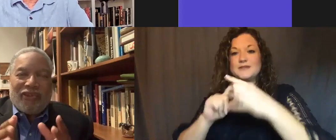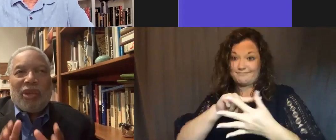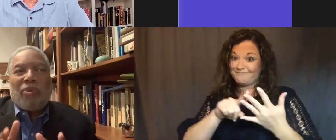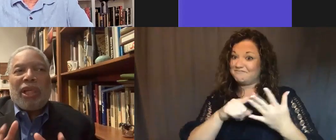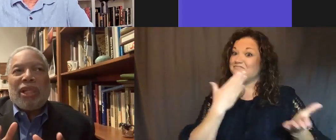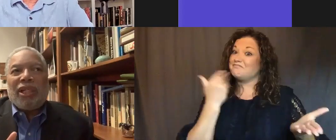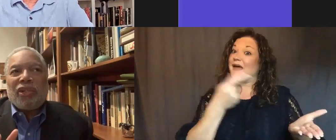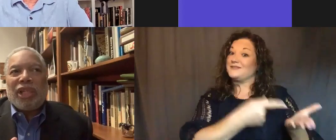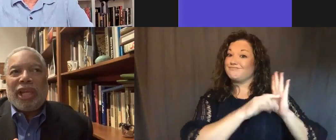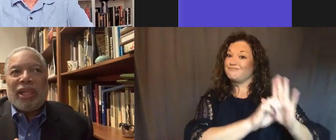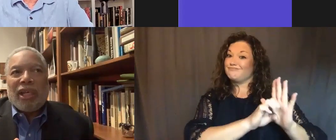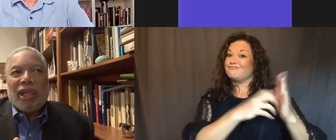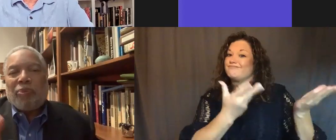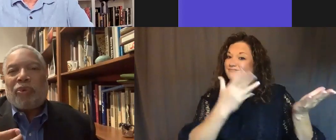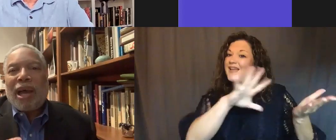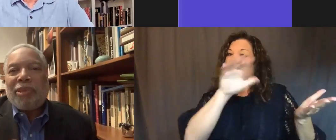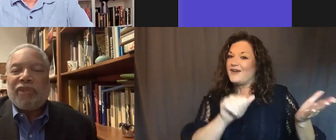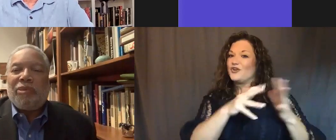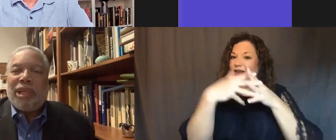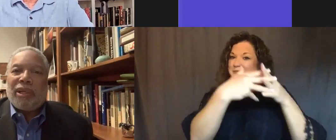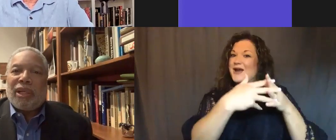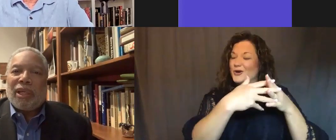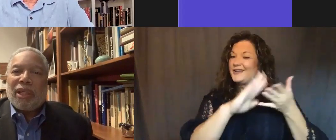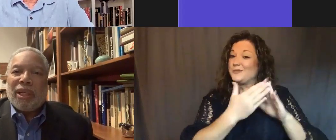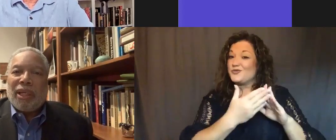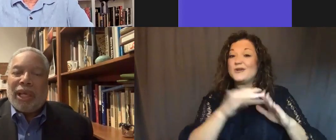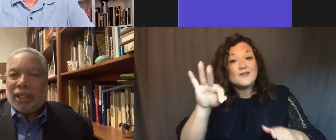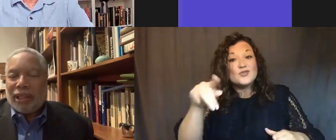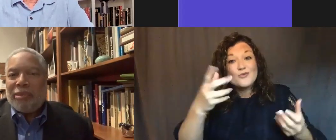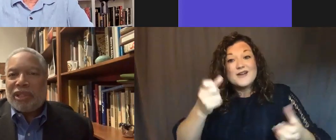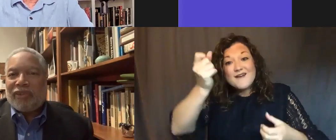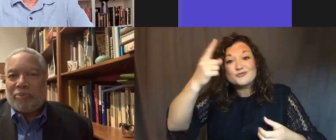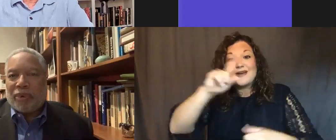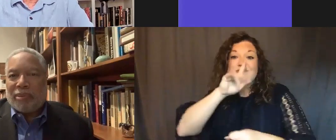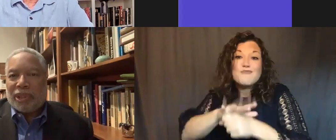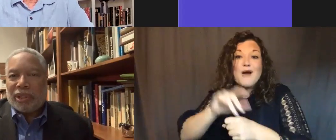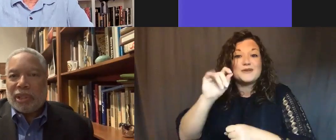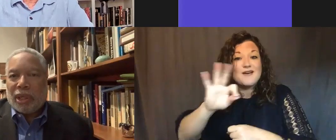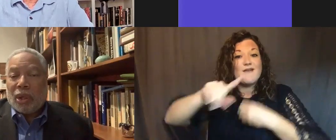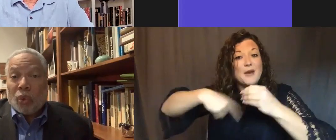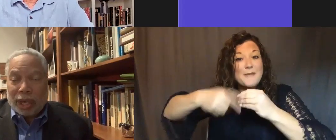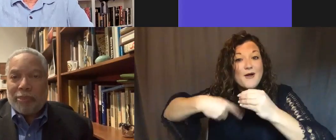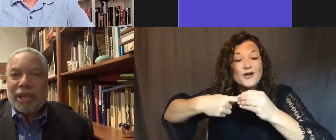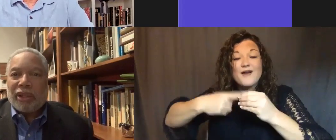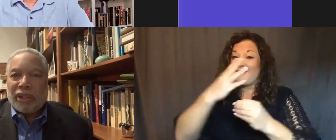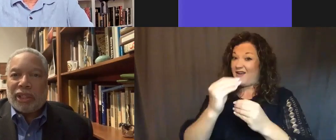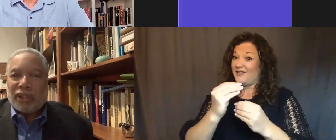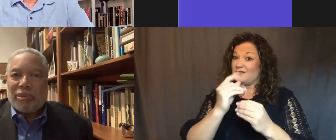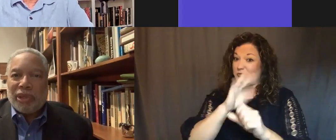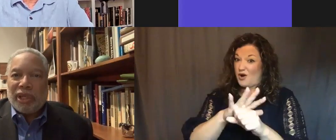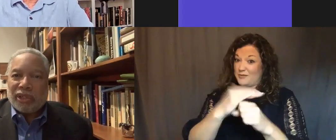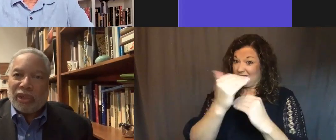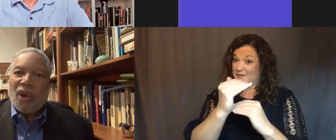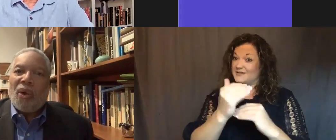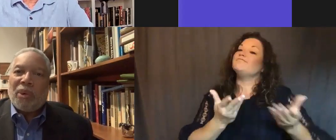And if you wanted to understand the promise of America and the limits of that promise, we're better to look than